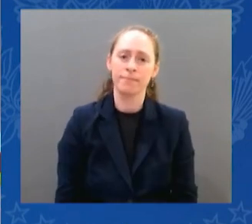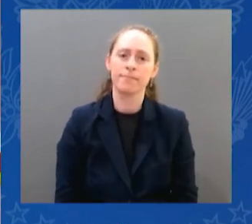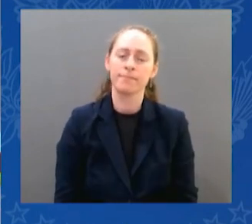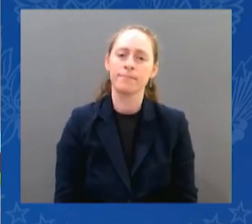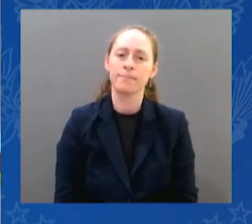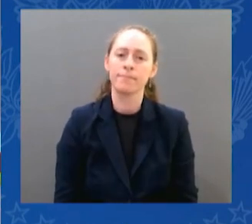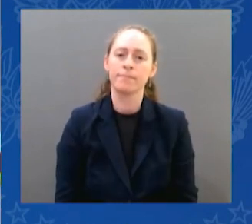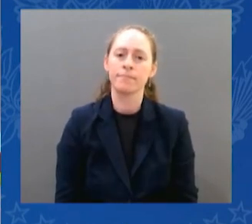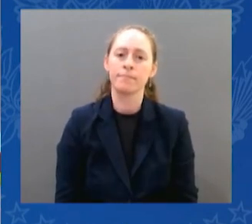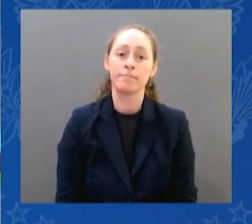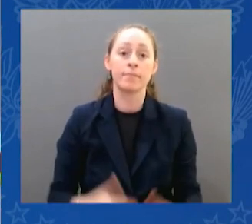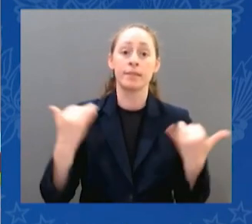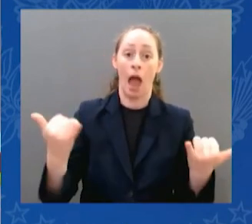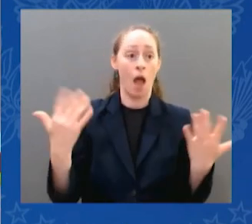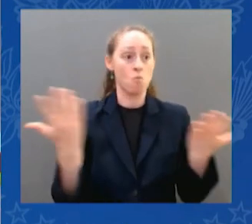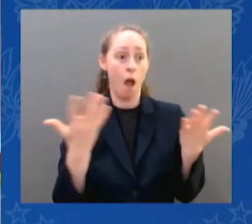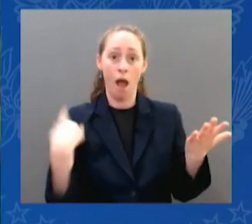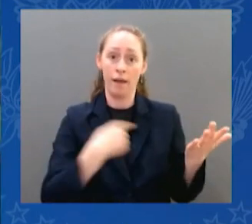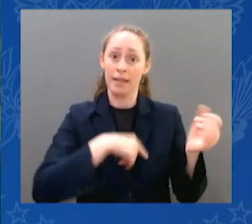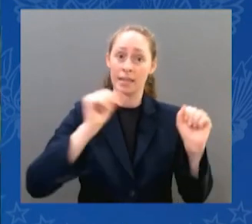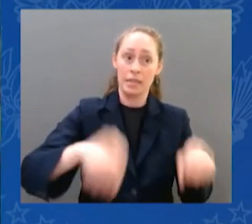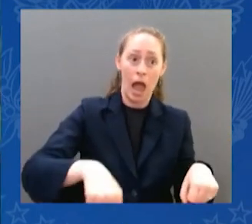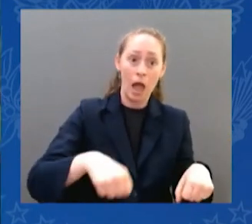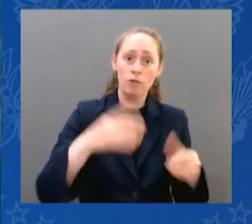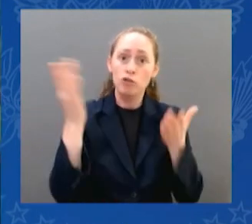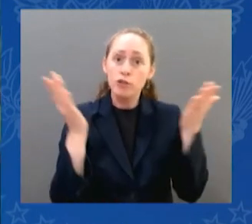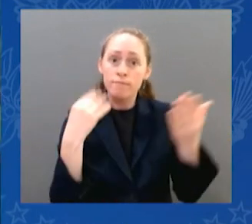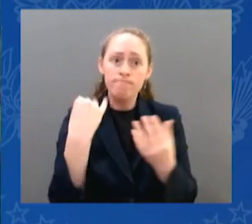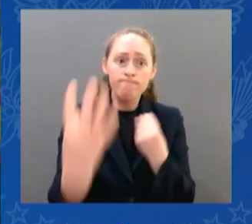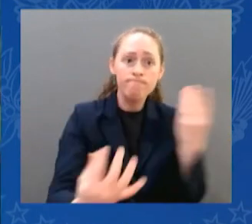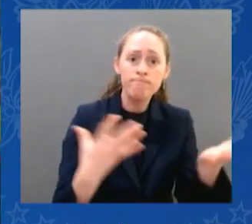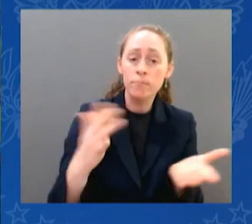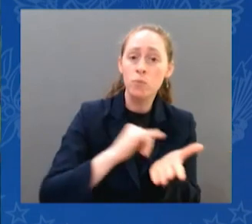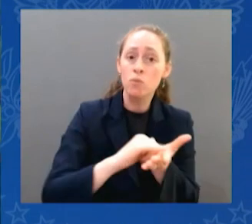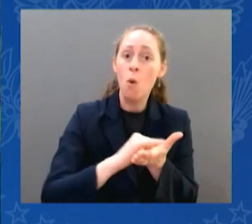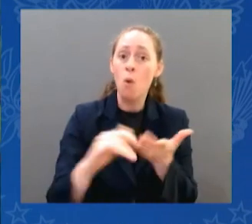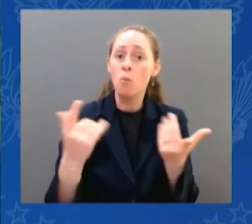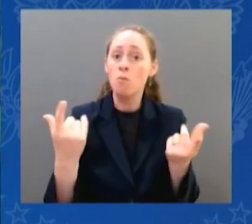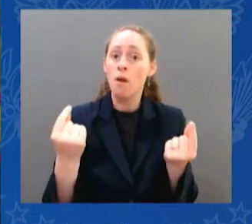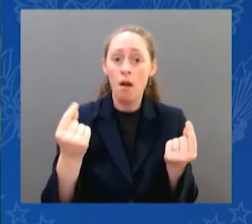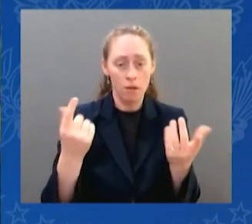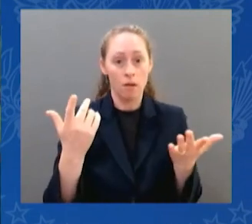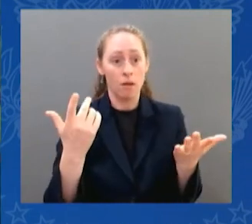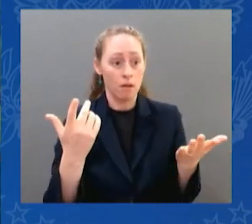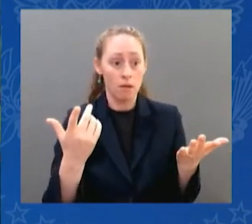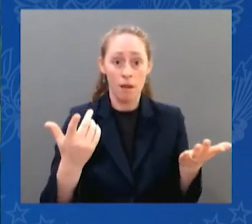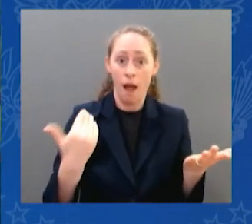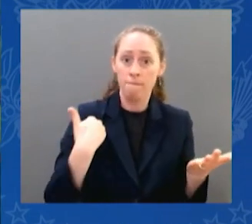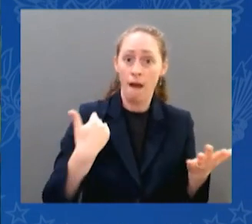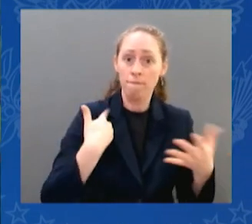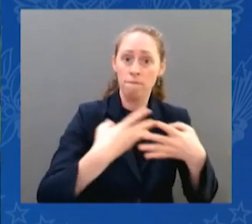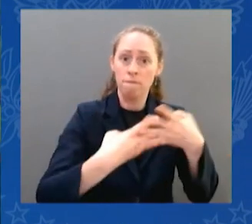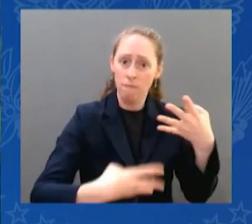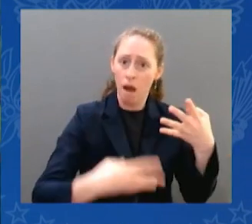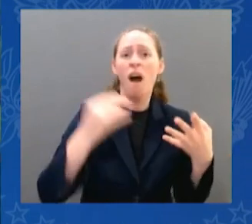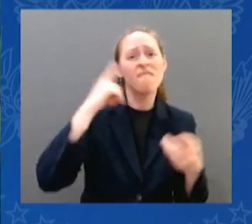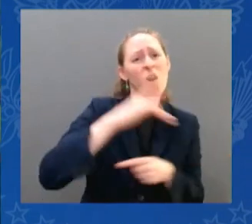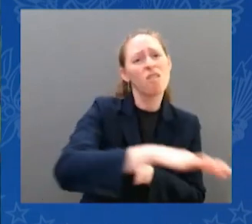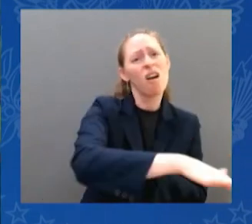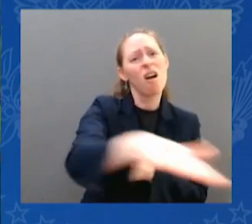and no one should have to travel. And that's why, as you agree with us, Congress has to act. And we sent a letter